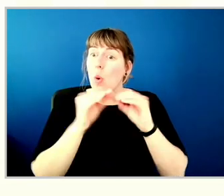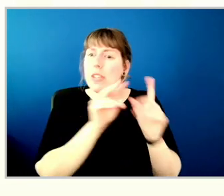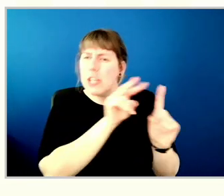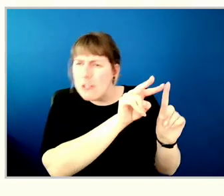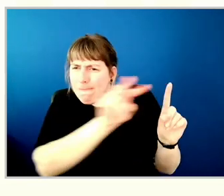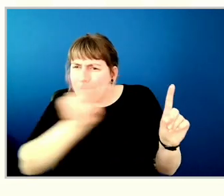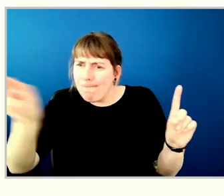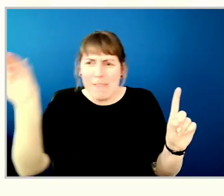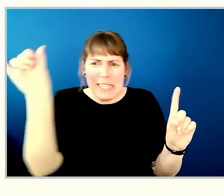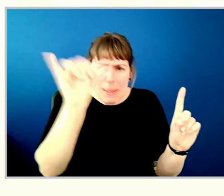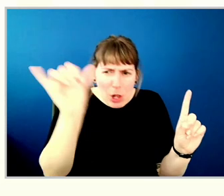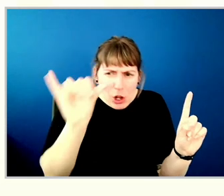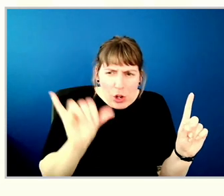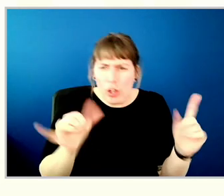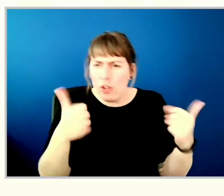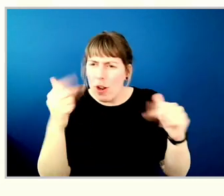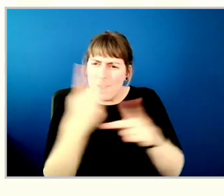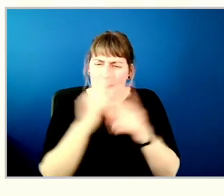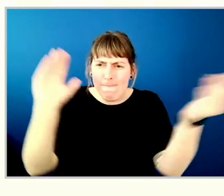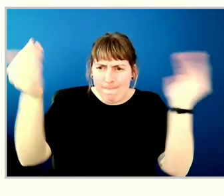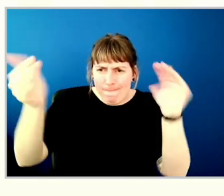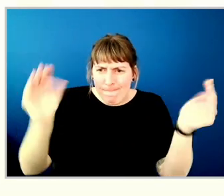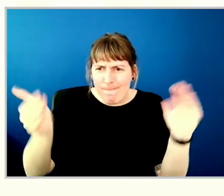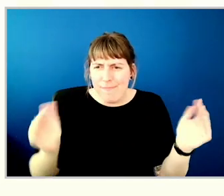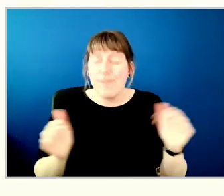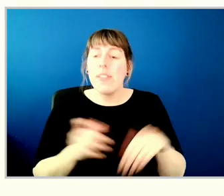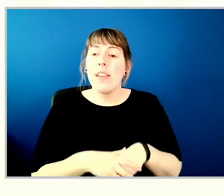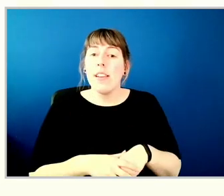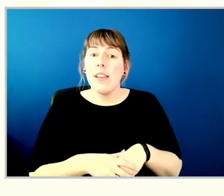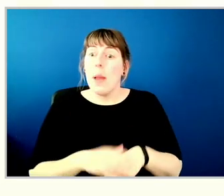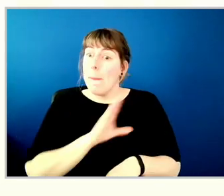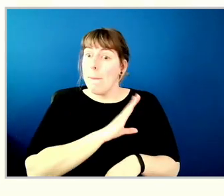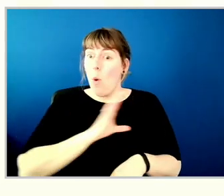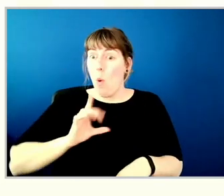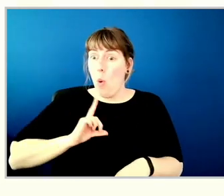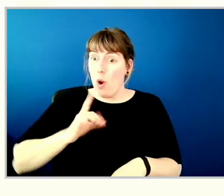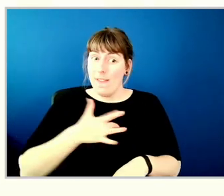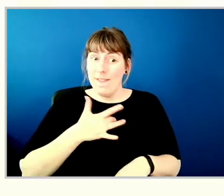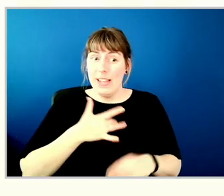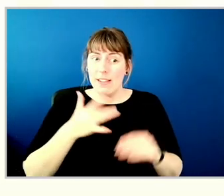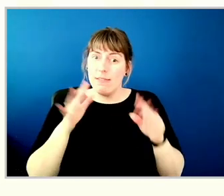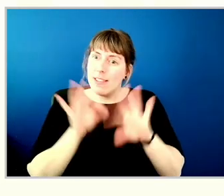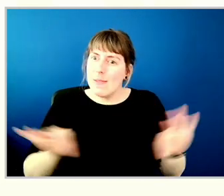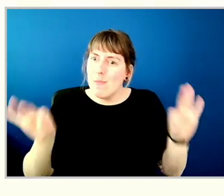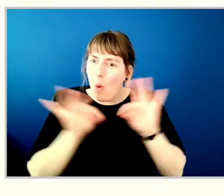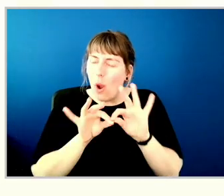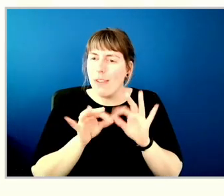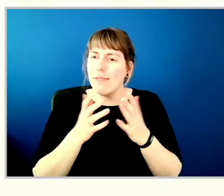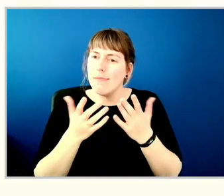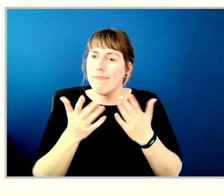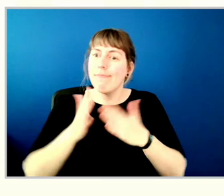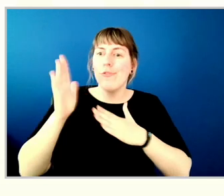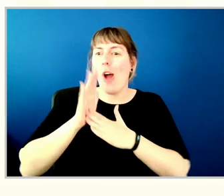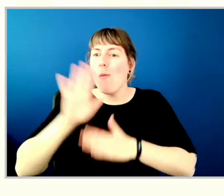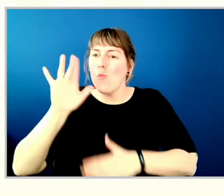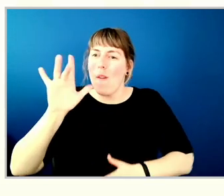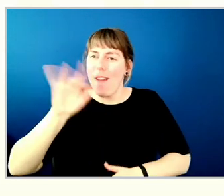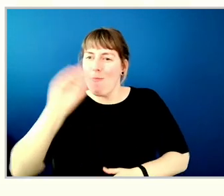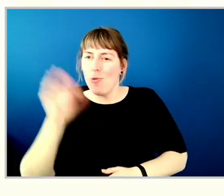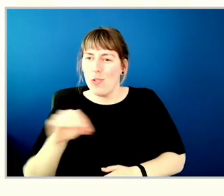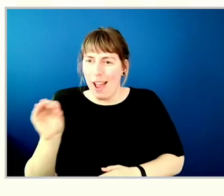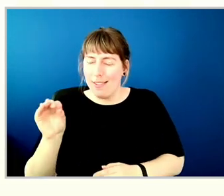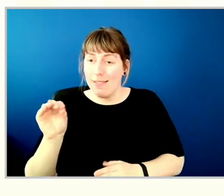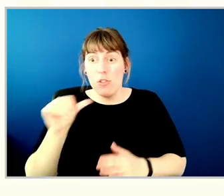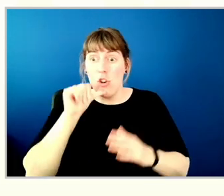ours, and we wanted our board to be in the sort of top 25%, but certainly not at the